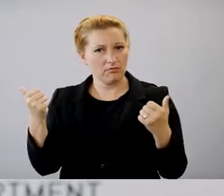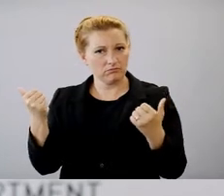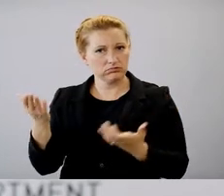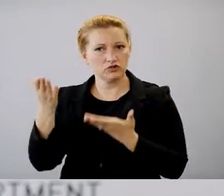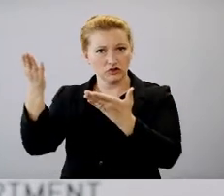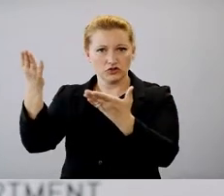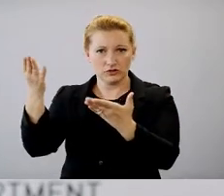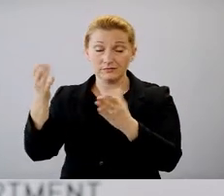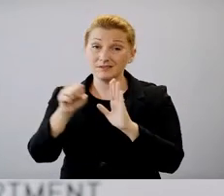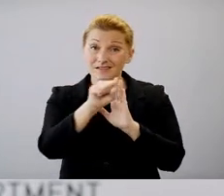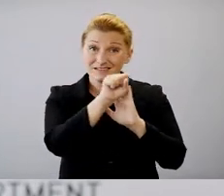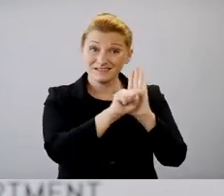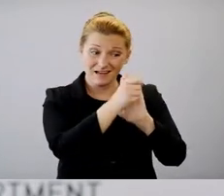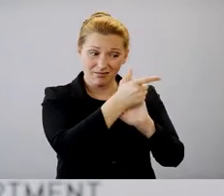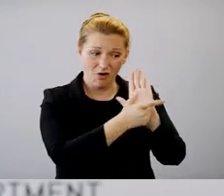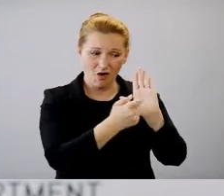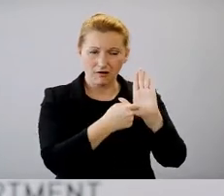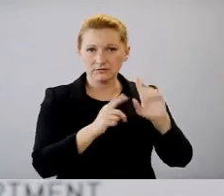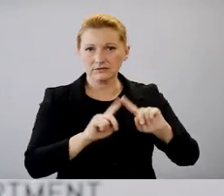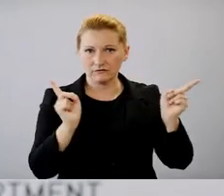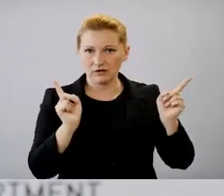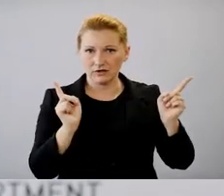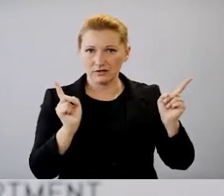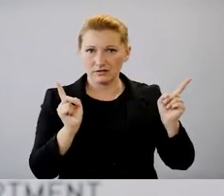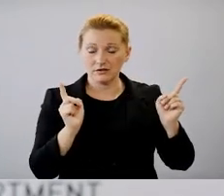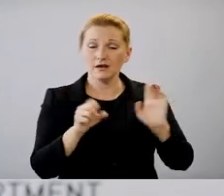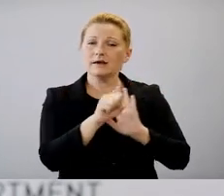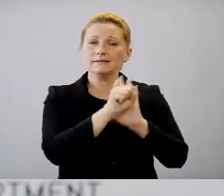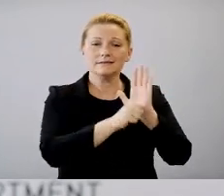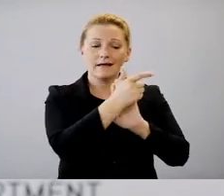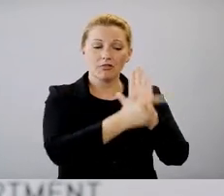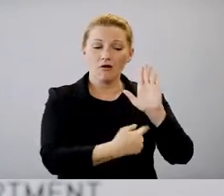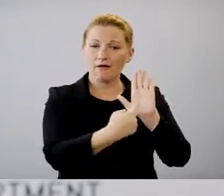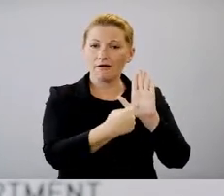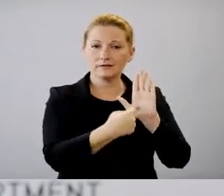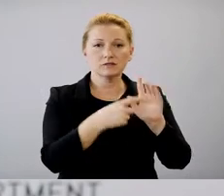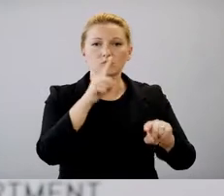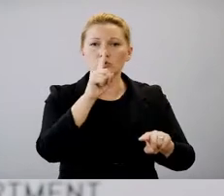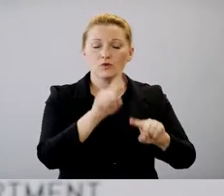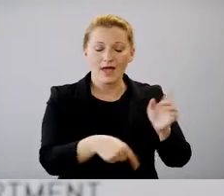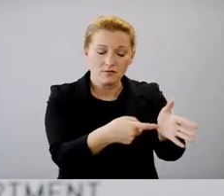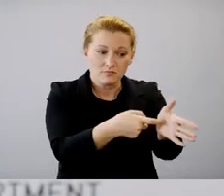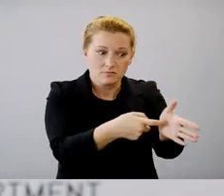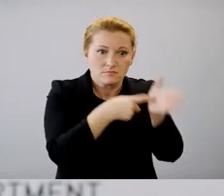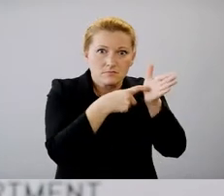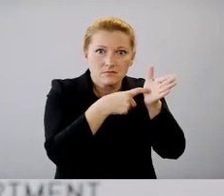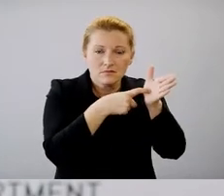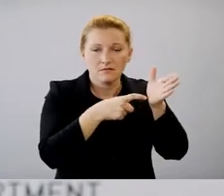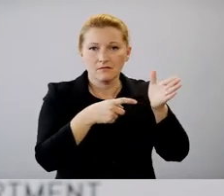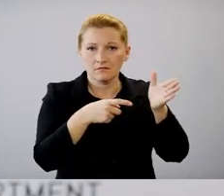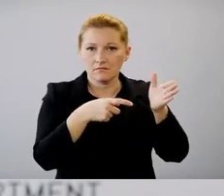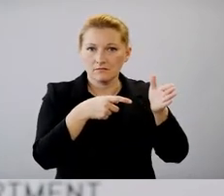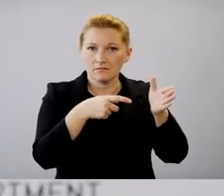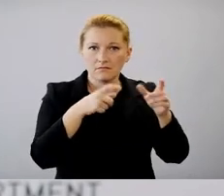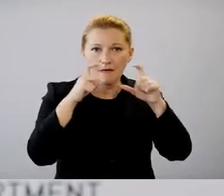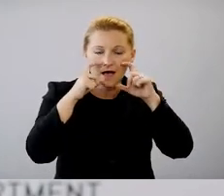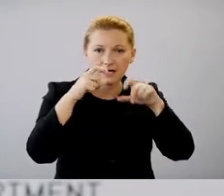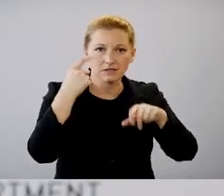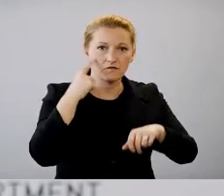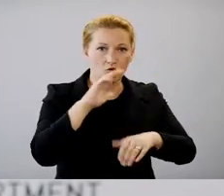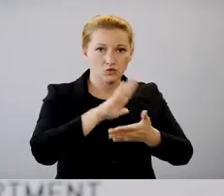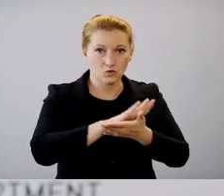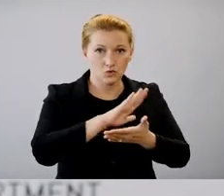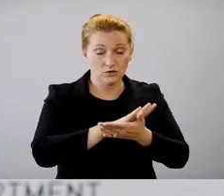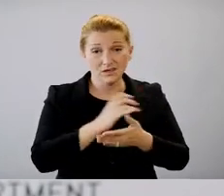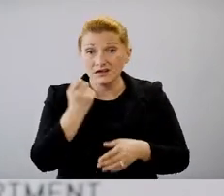State law prohibits a mandate at the schools, but the recommendation that unvaccinated individuals should